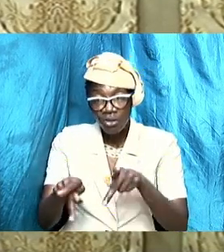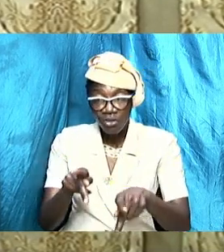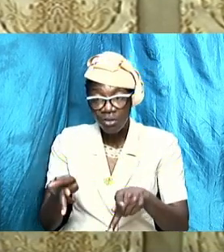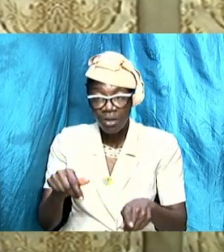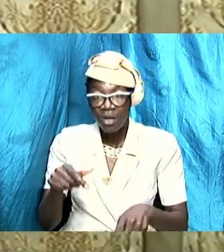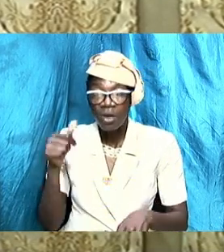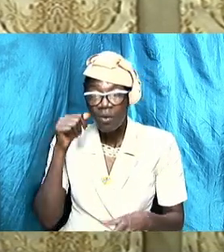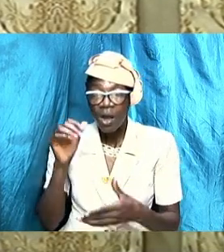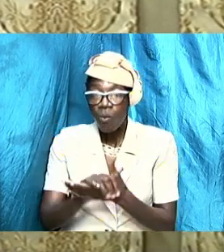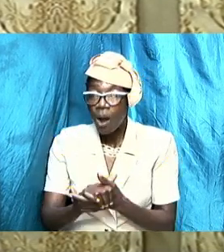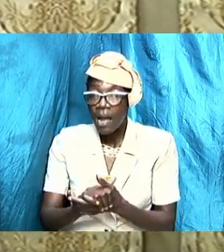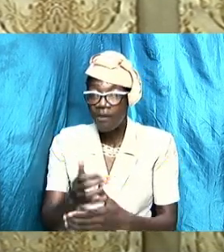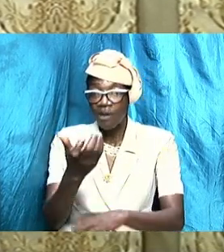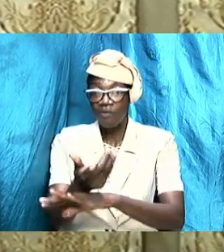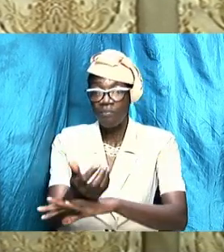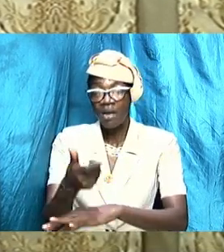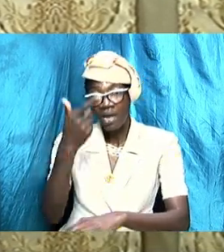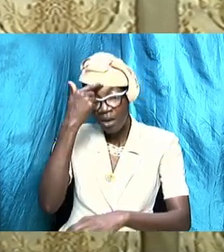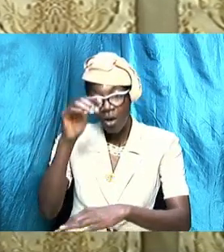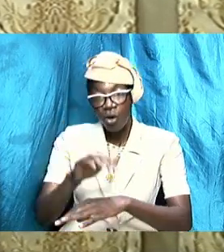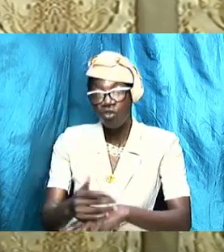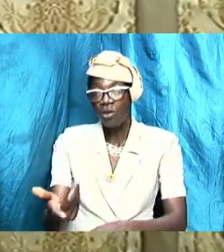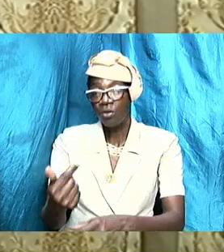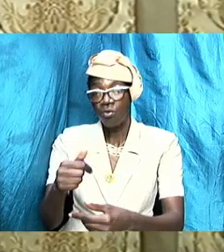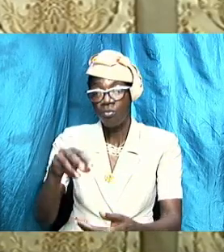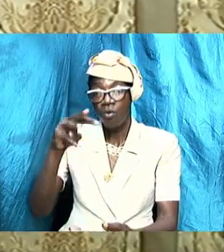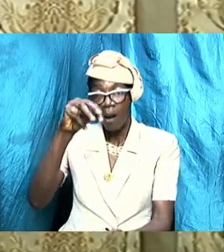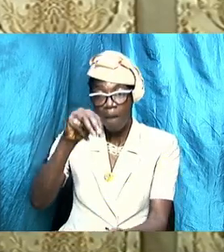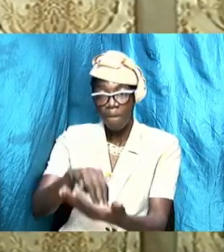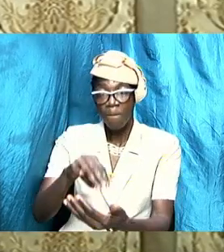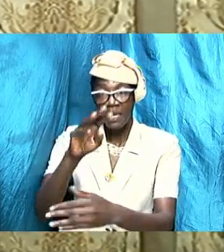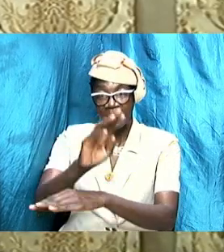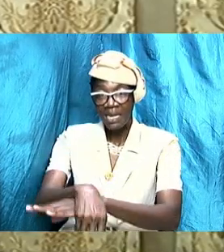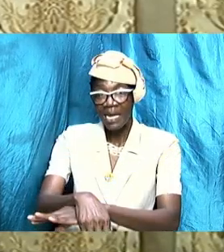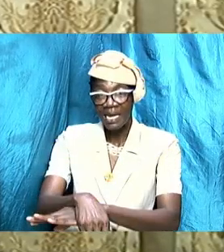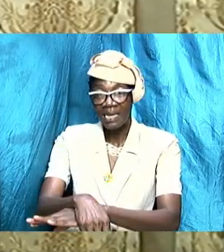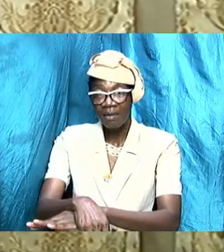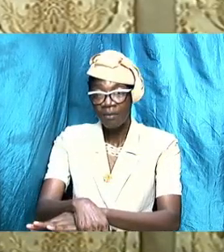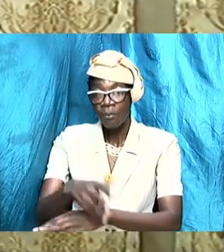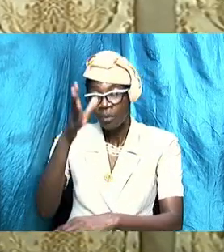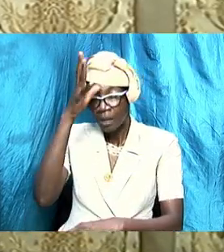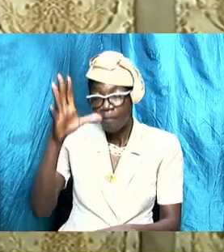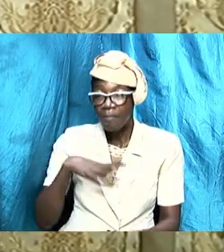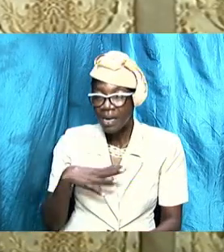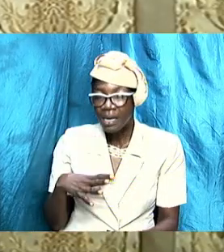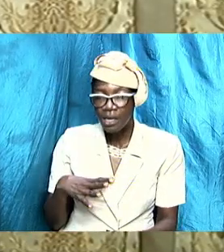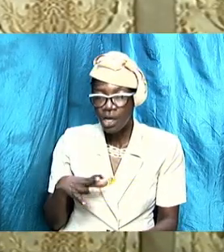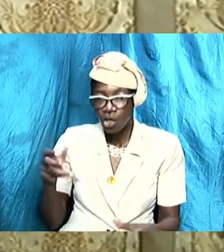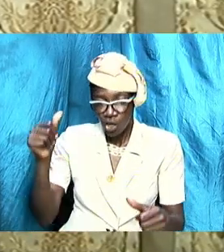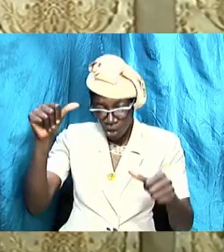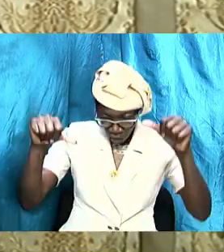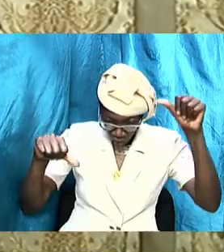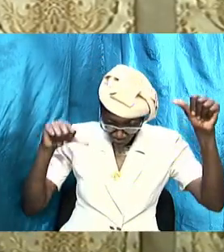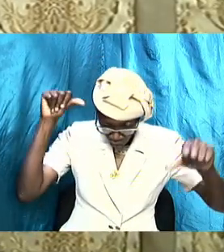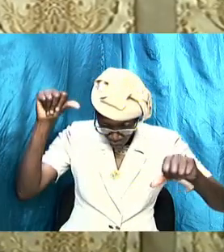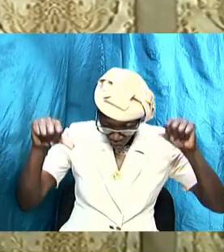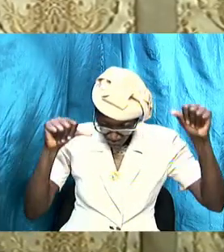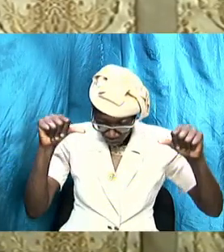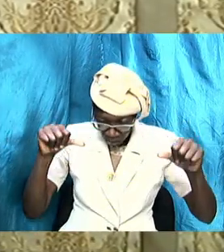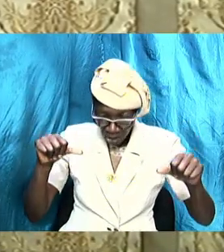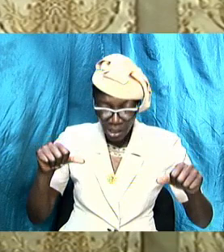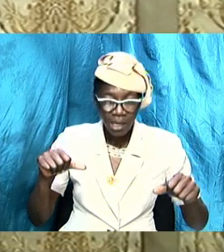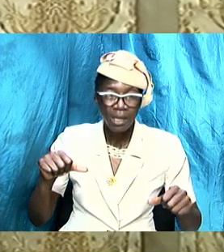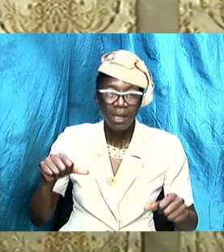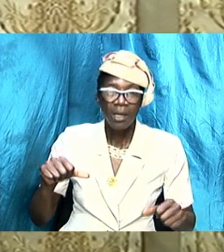and one are men who without doubt are either in rumba